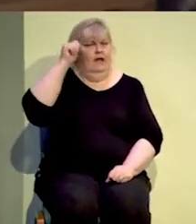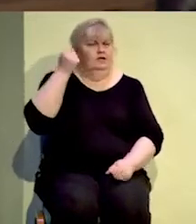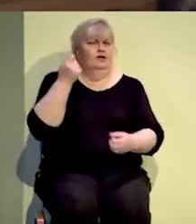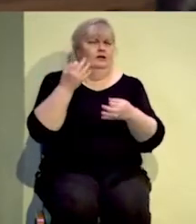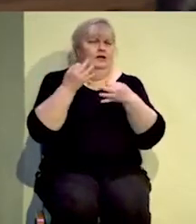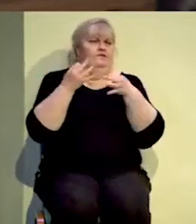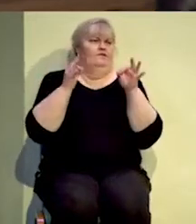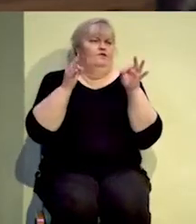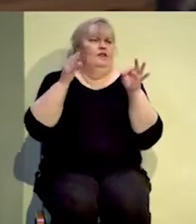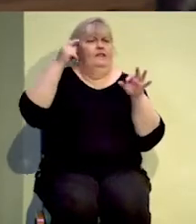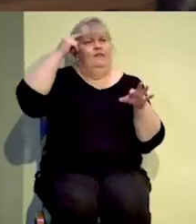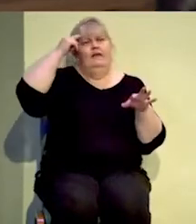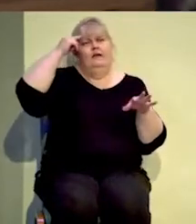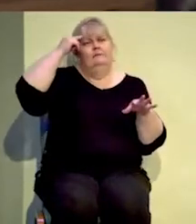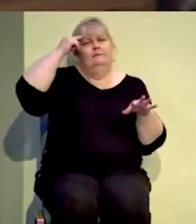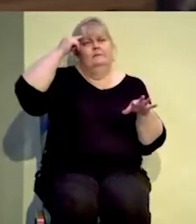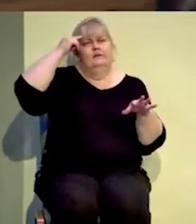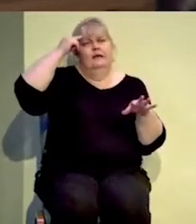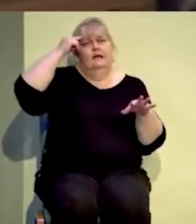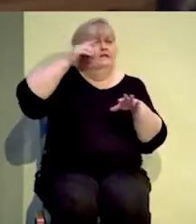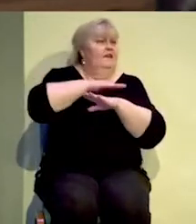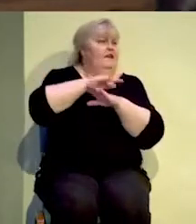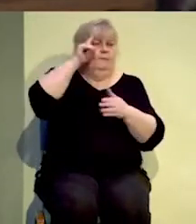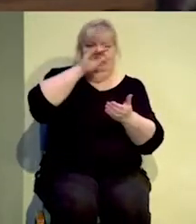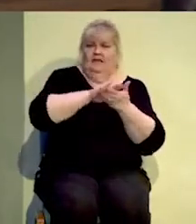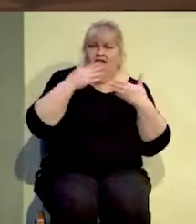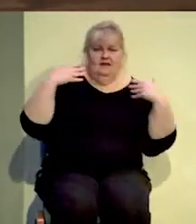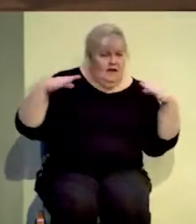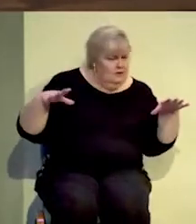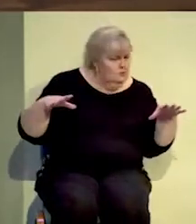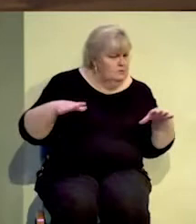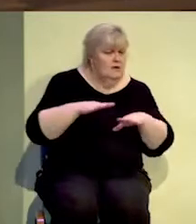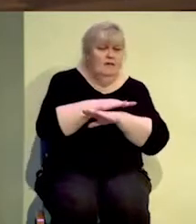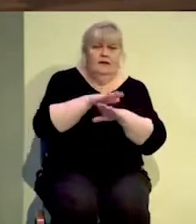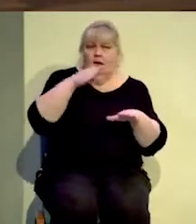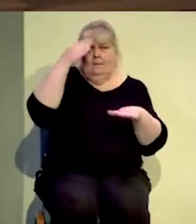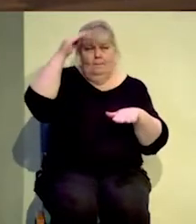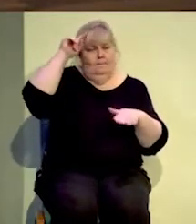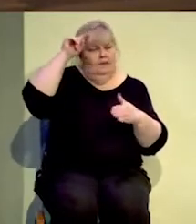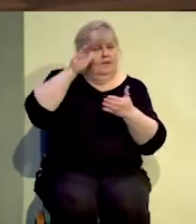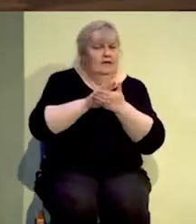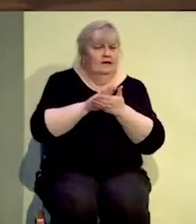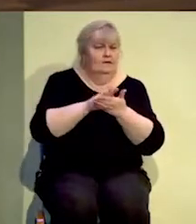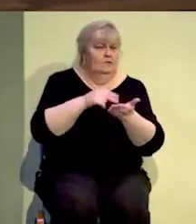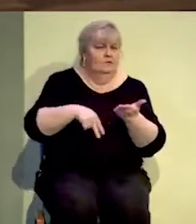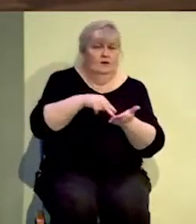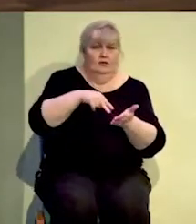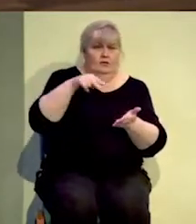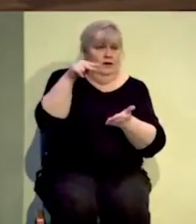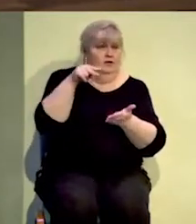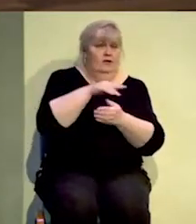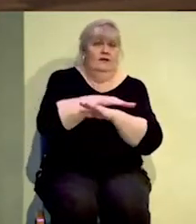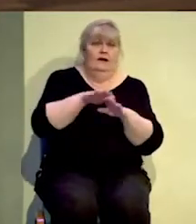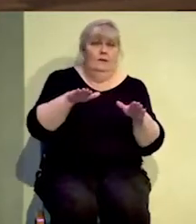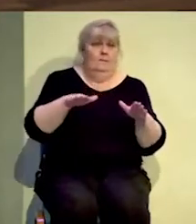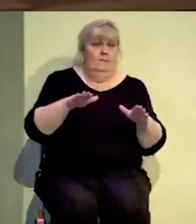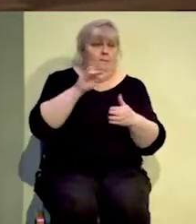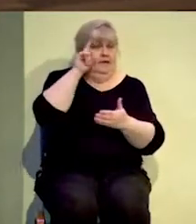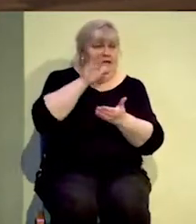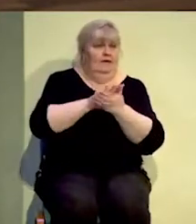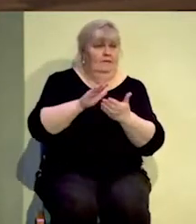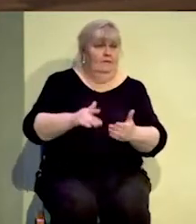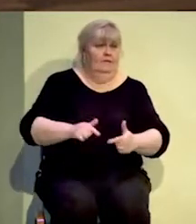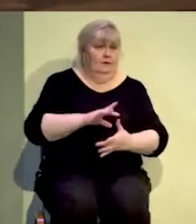in the first century. They didn't believe in angels. They didn't believe in the resurrection. They did not believe in the immortality